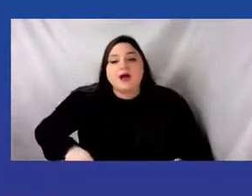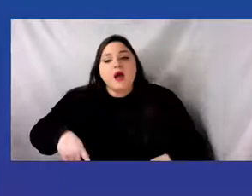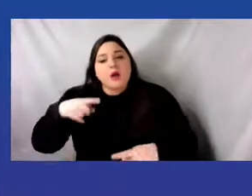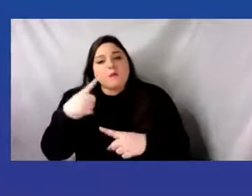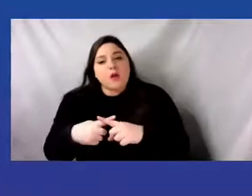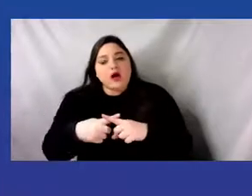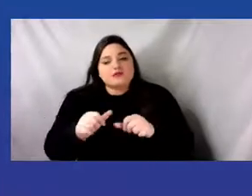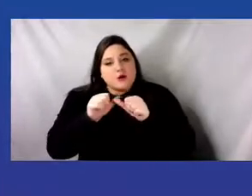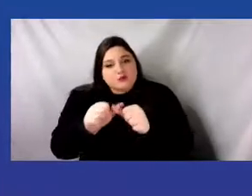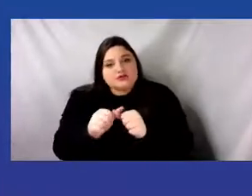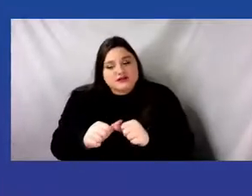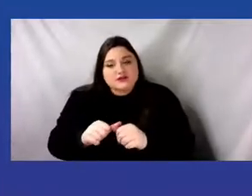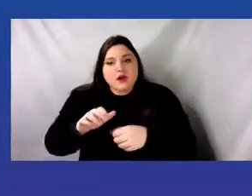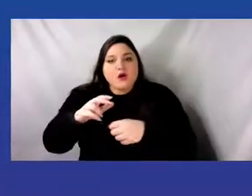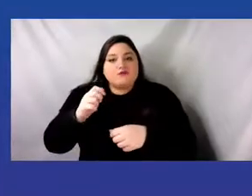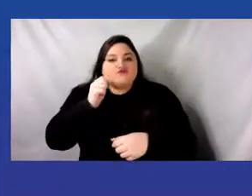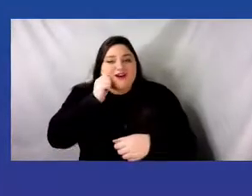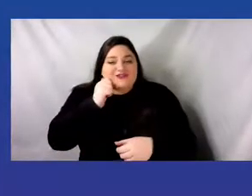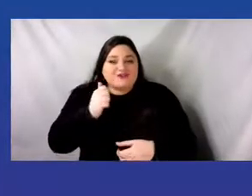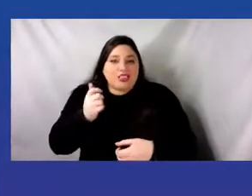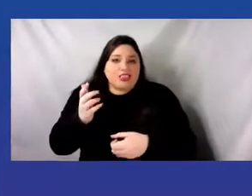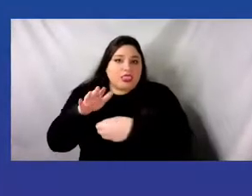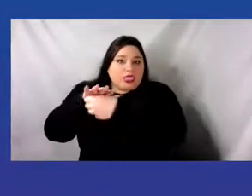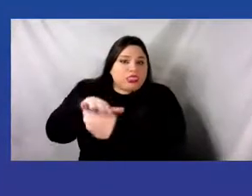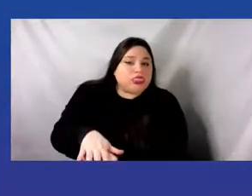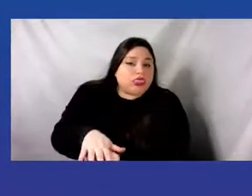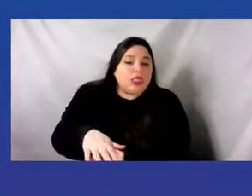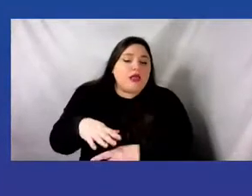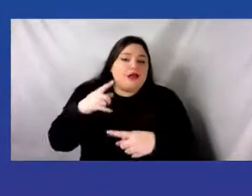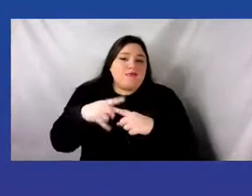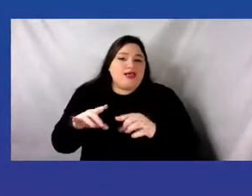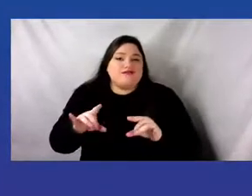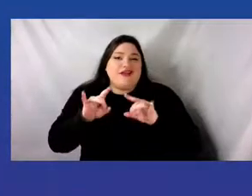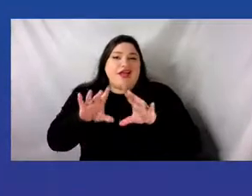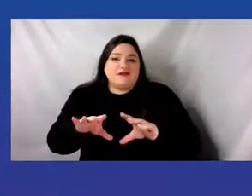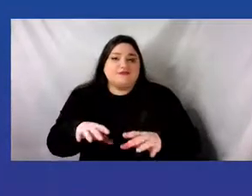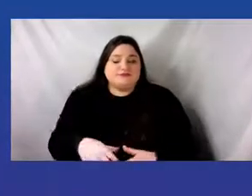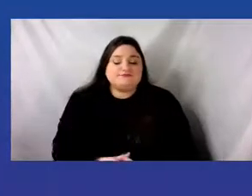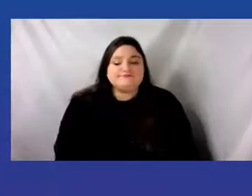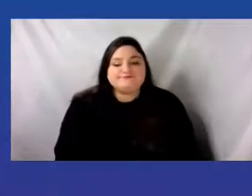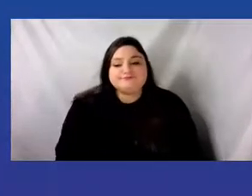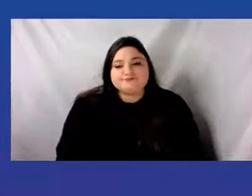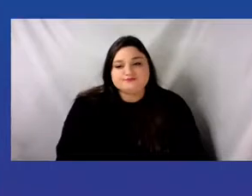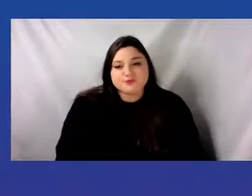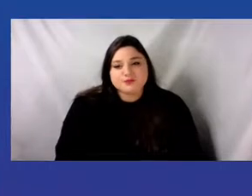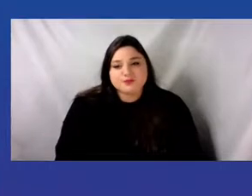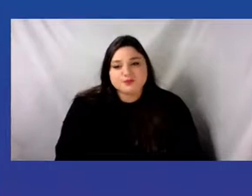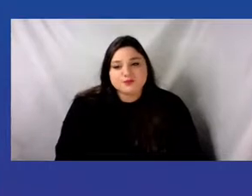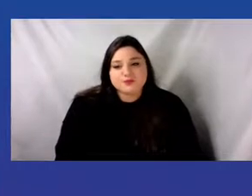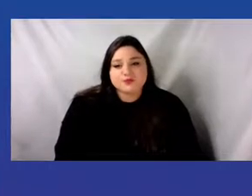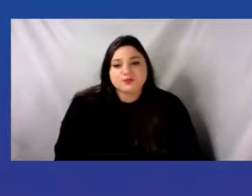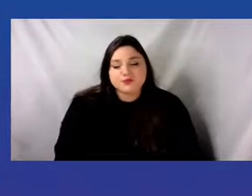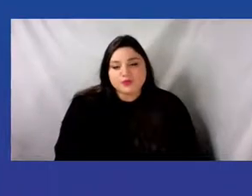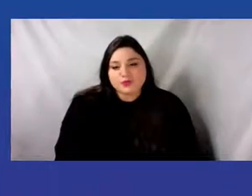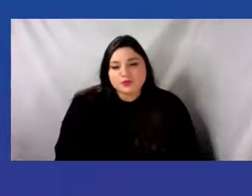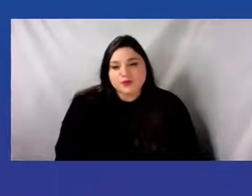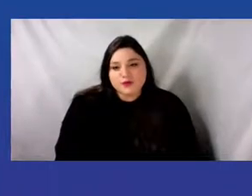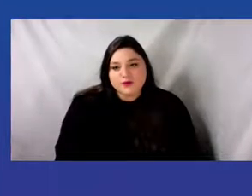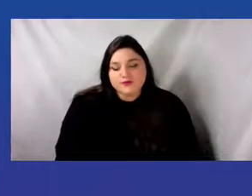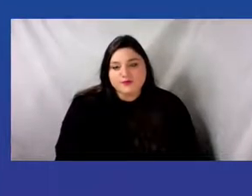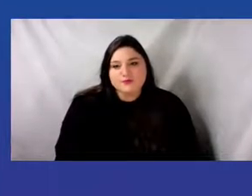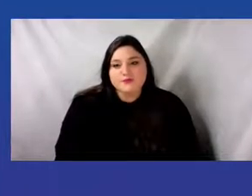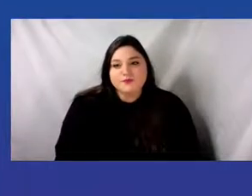injustice and hate. And here I want to pause to